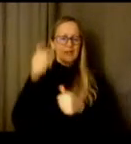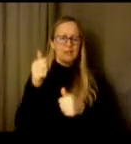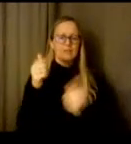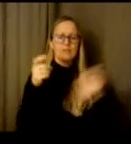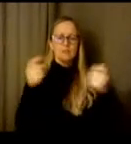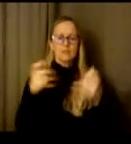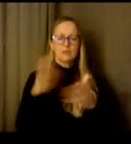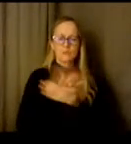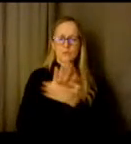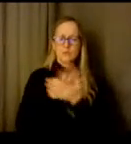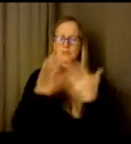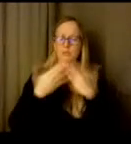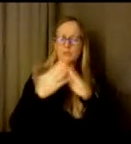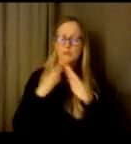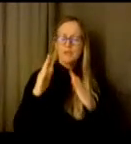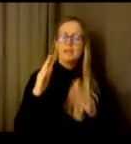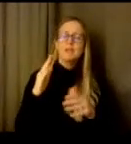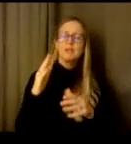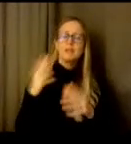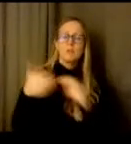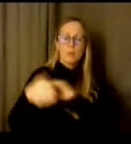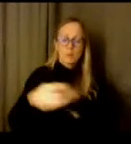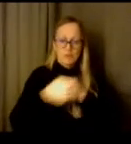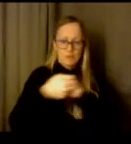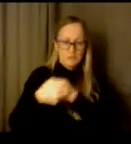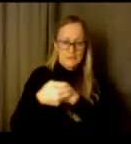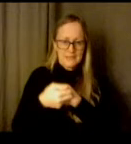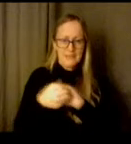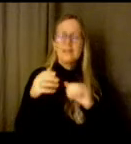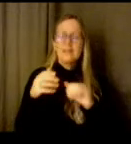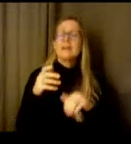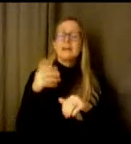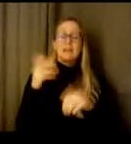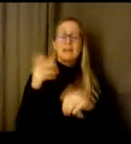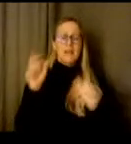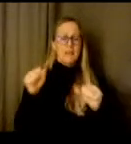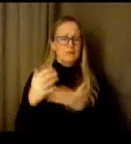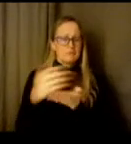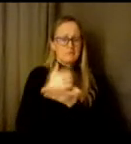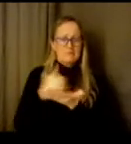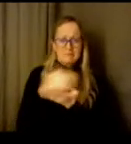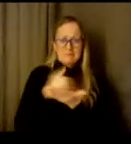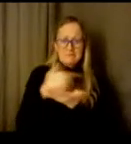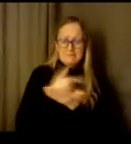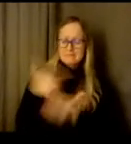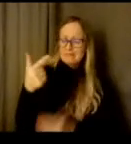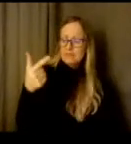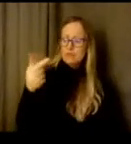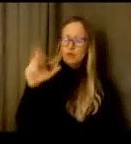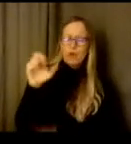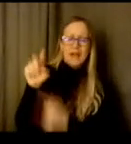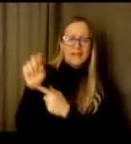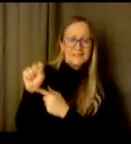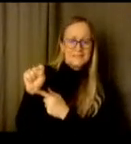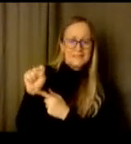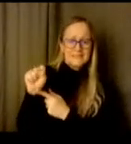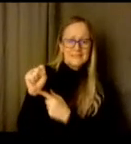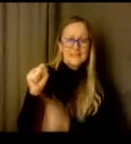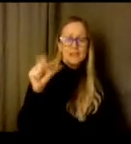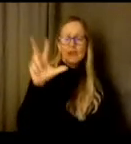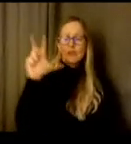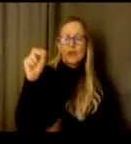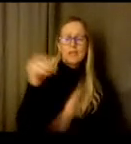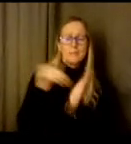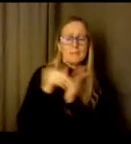million in City, Families, Education, Preschool, and Promise grants, supporting 30 schools through 2026.